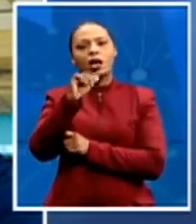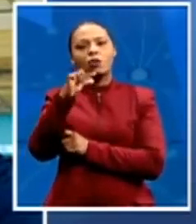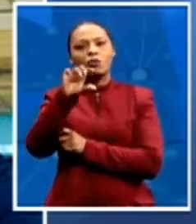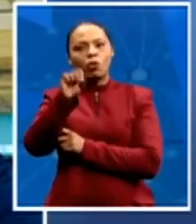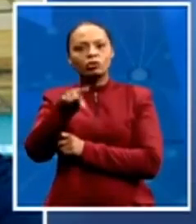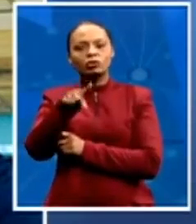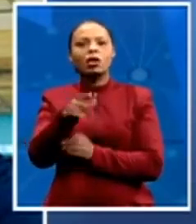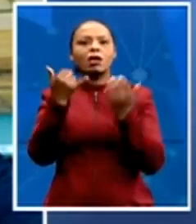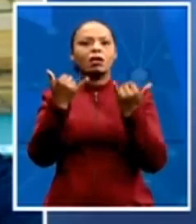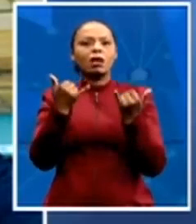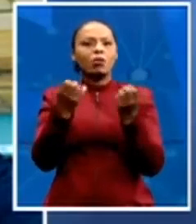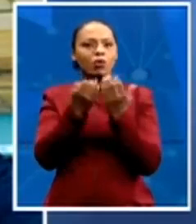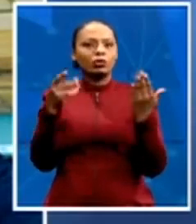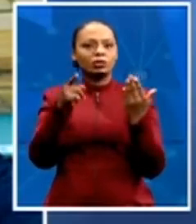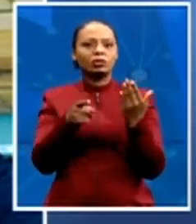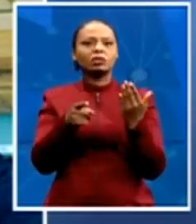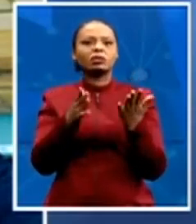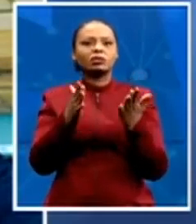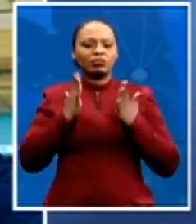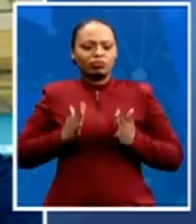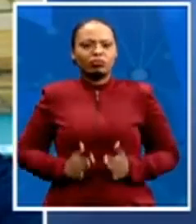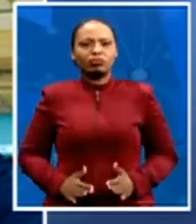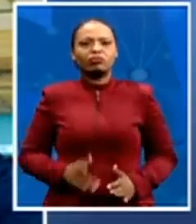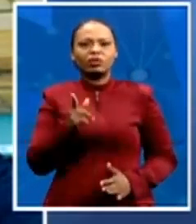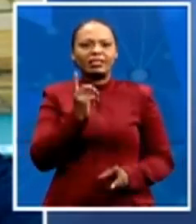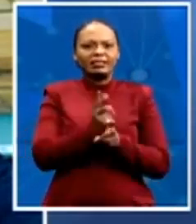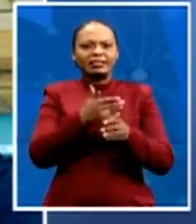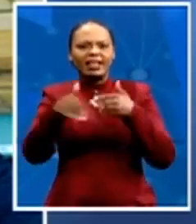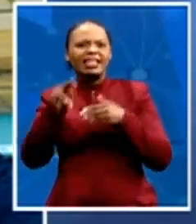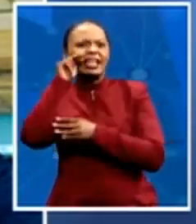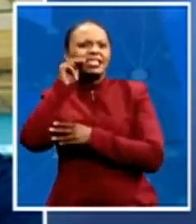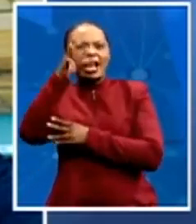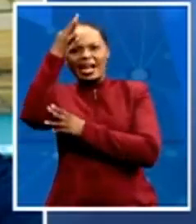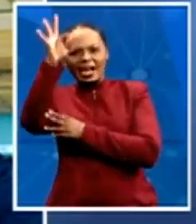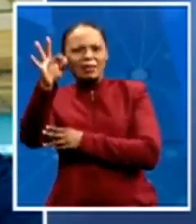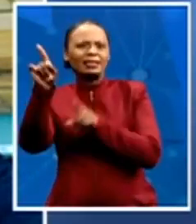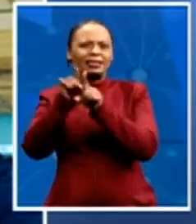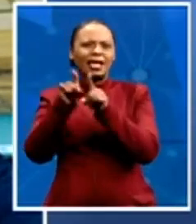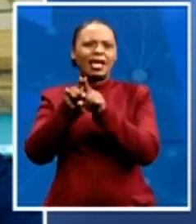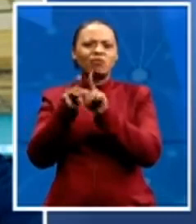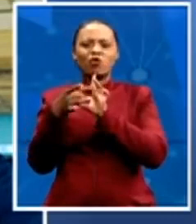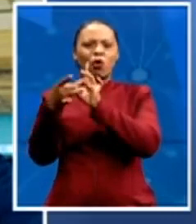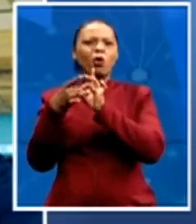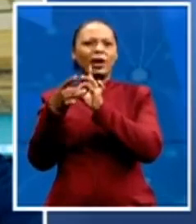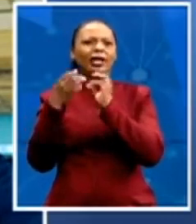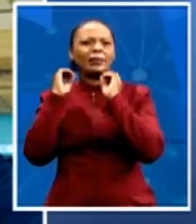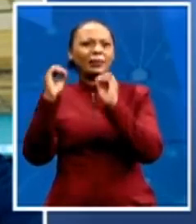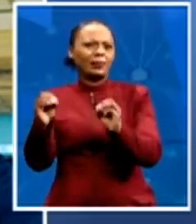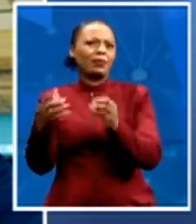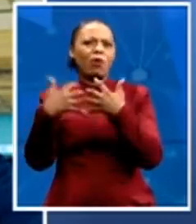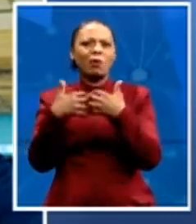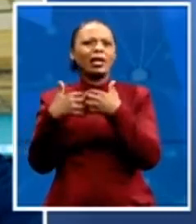And the Nigerian government was not also cooperating, but, finally, they did cooperate. And